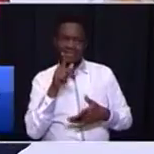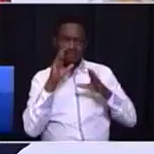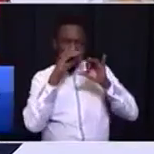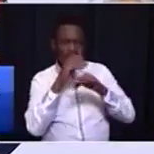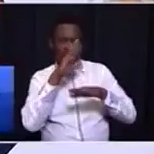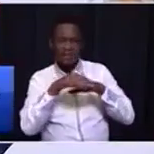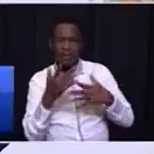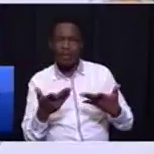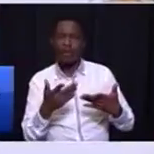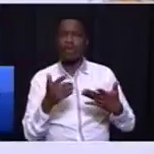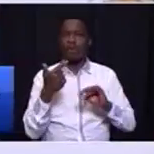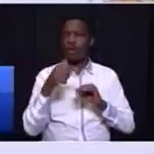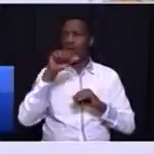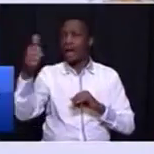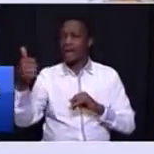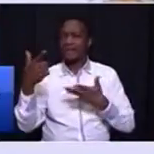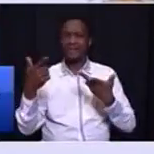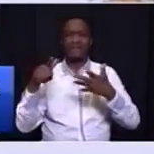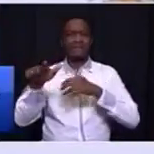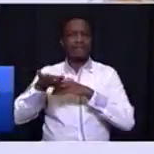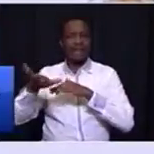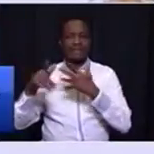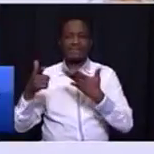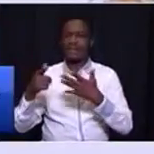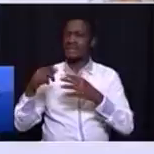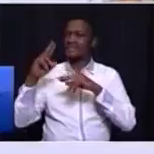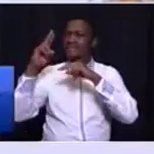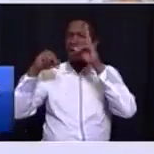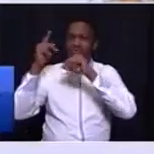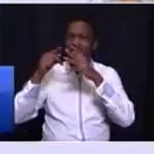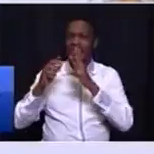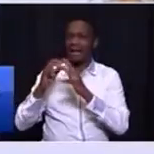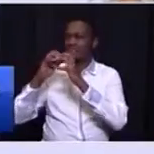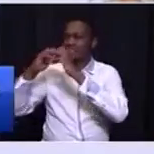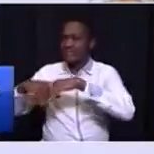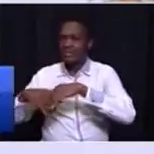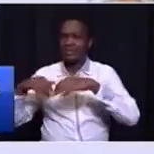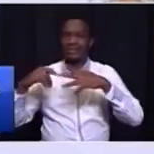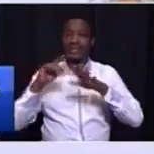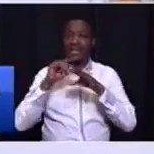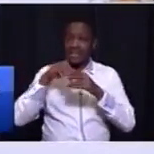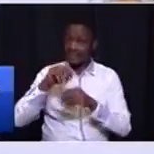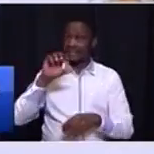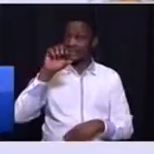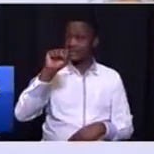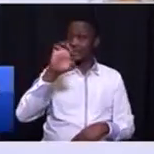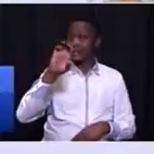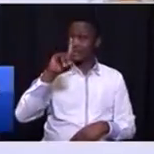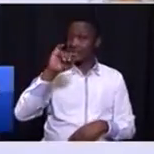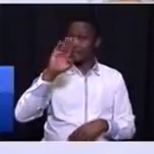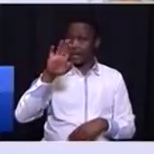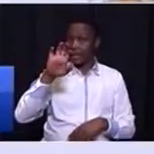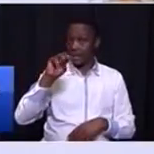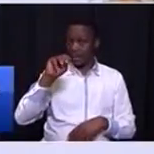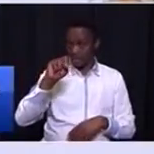including the mining towns that are decaying and the towns that are deindustrializing in city baying will